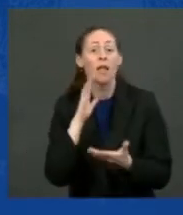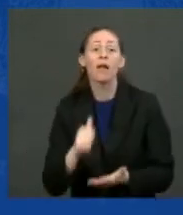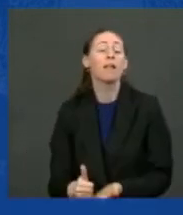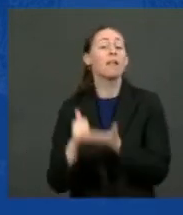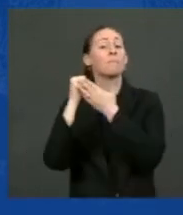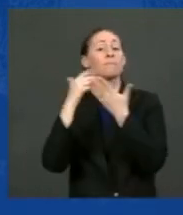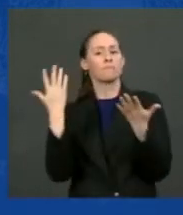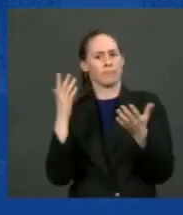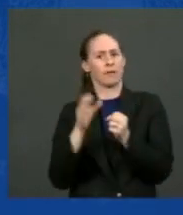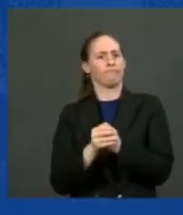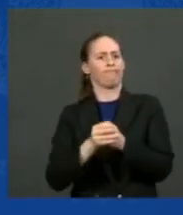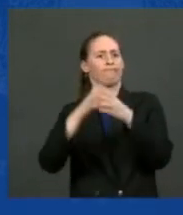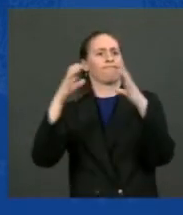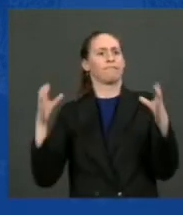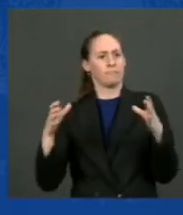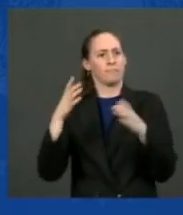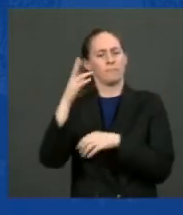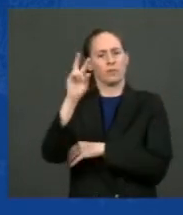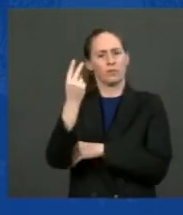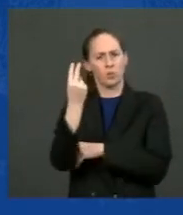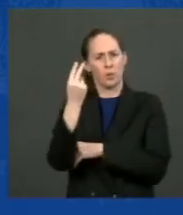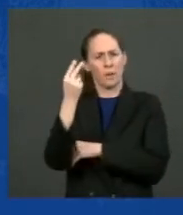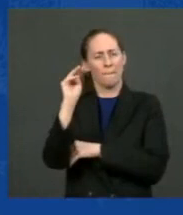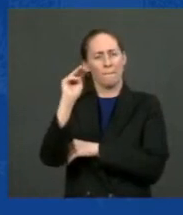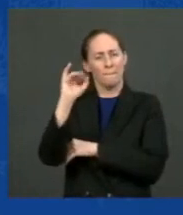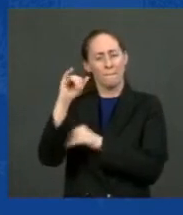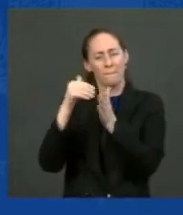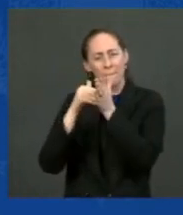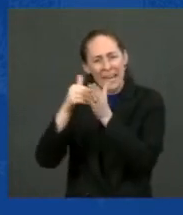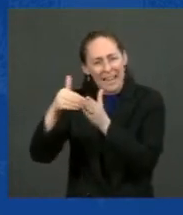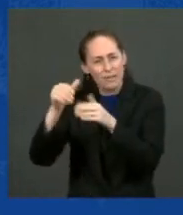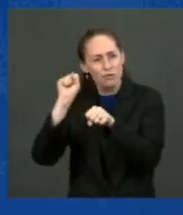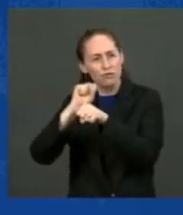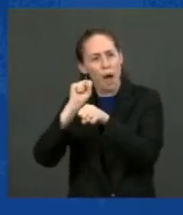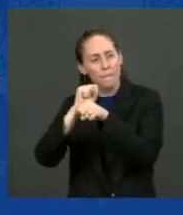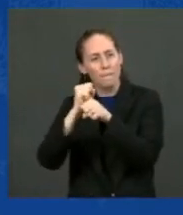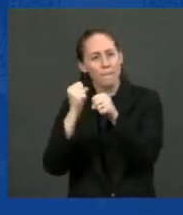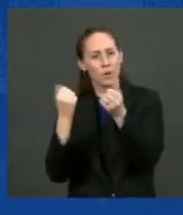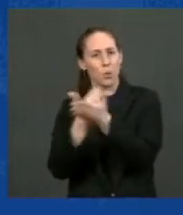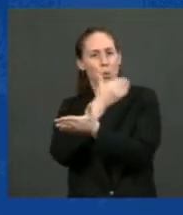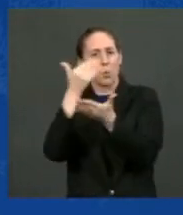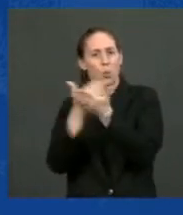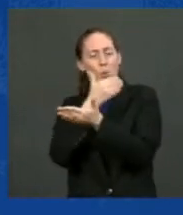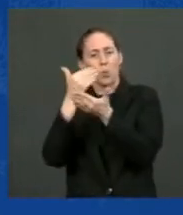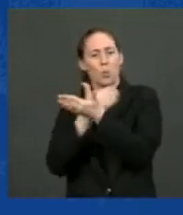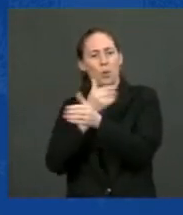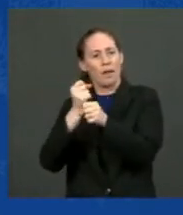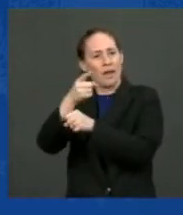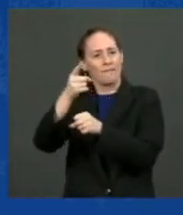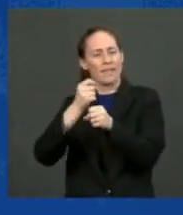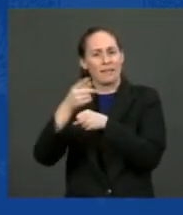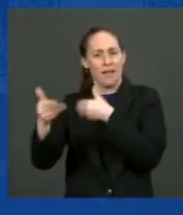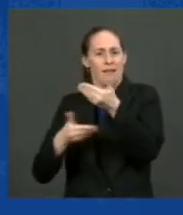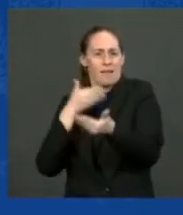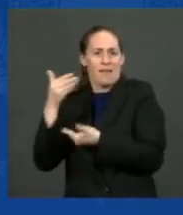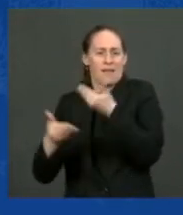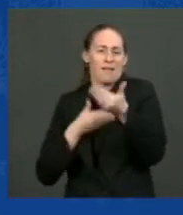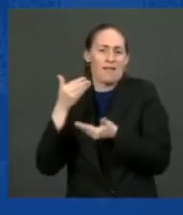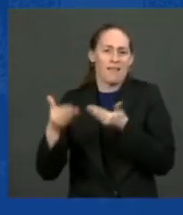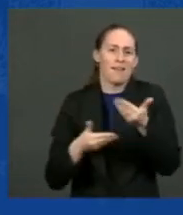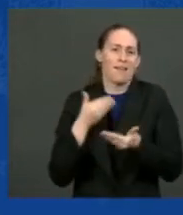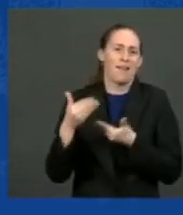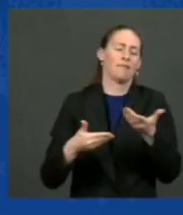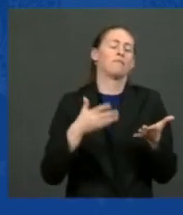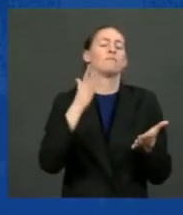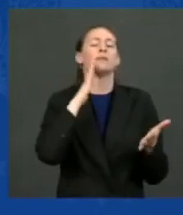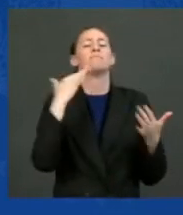million jobs per year, every year, two million per year. That's going to be transformative. And here's